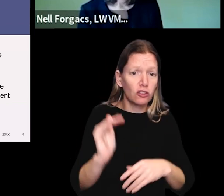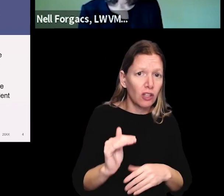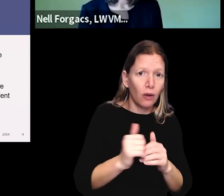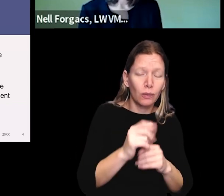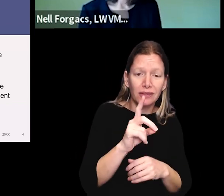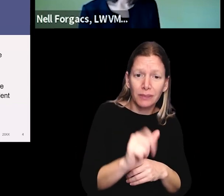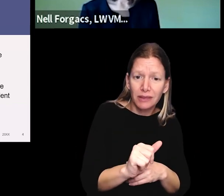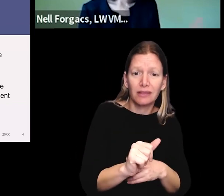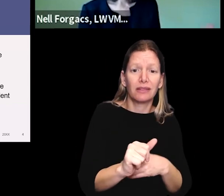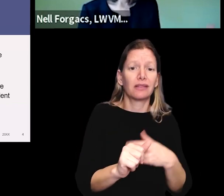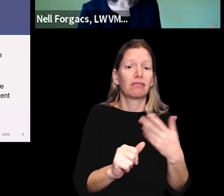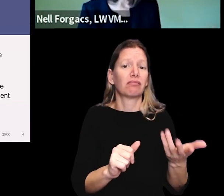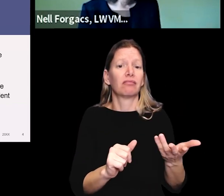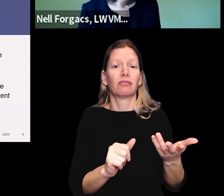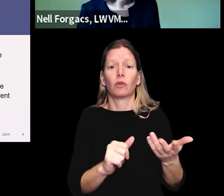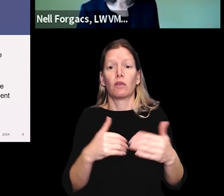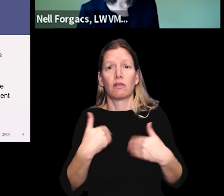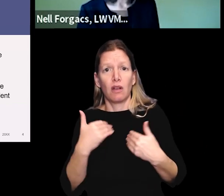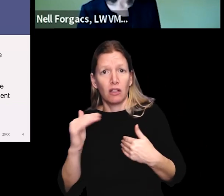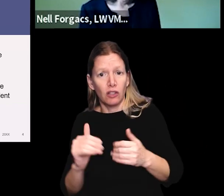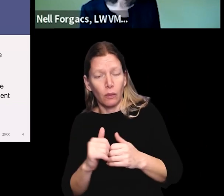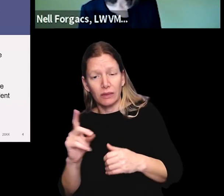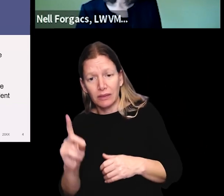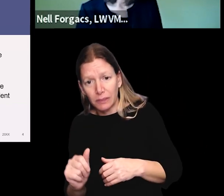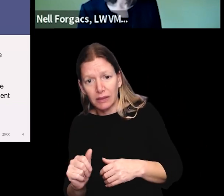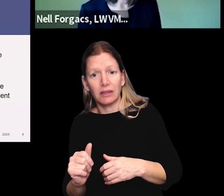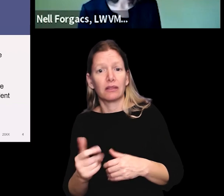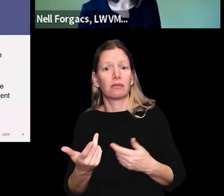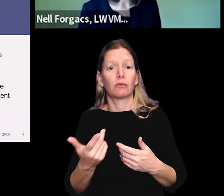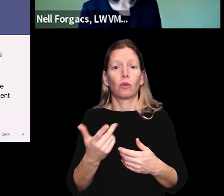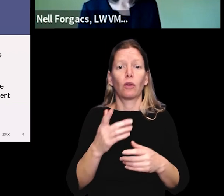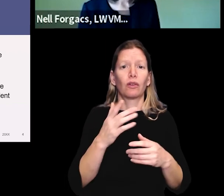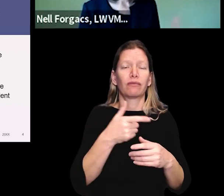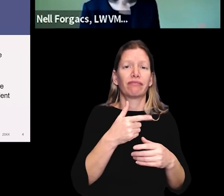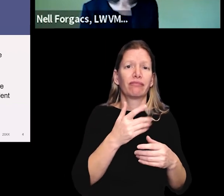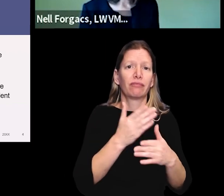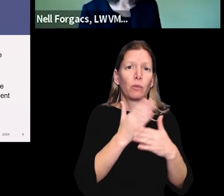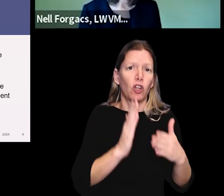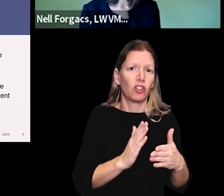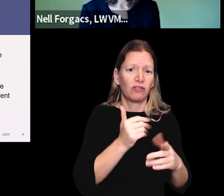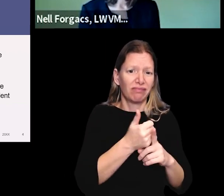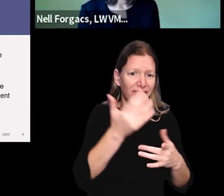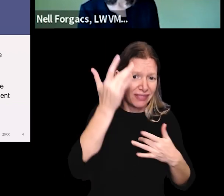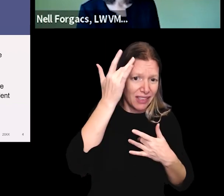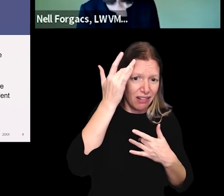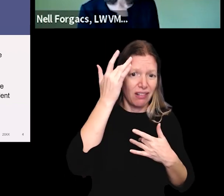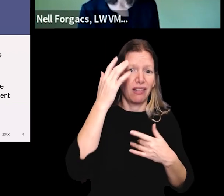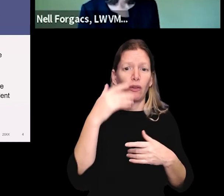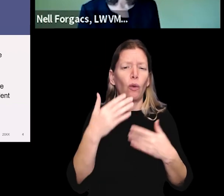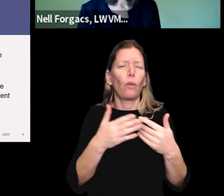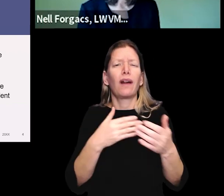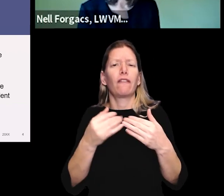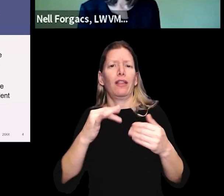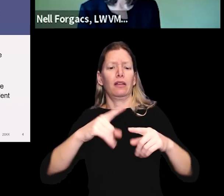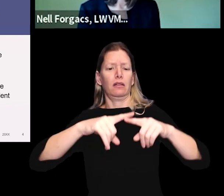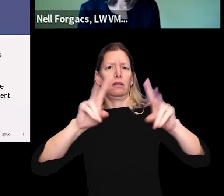whether that is an adult child with a disability, a young child with a disability, a spouse who is ill, whatever